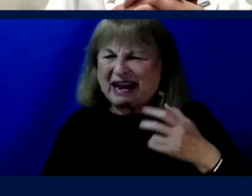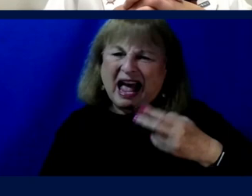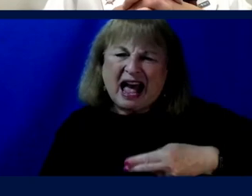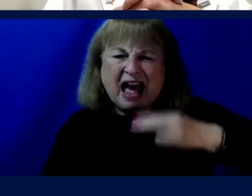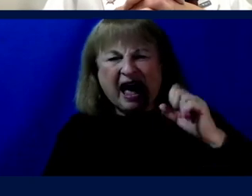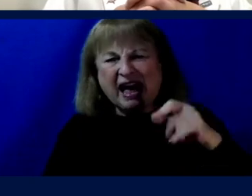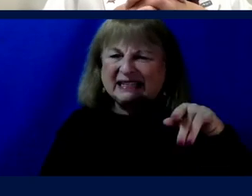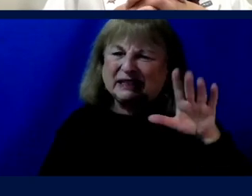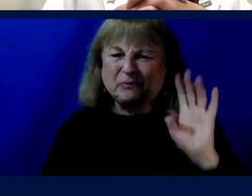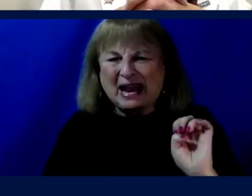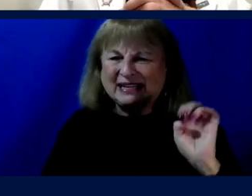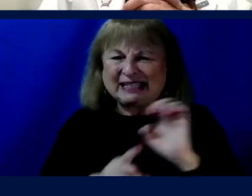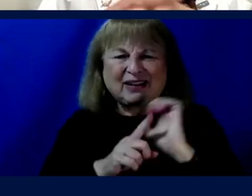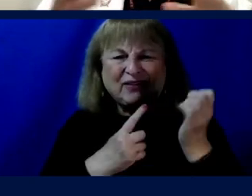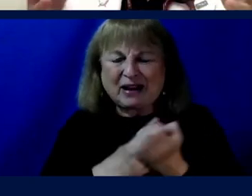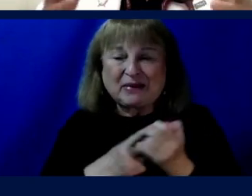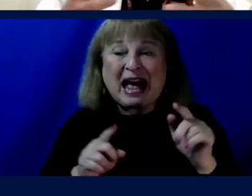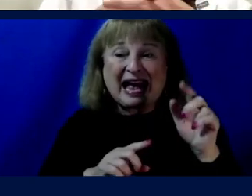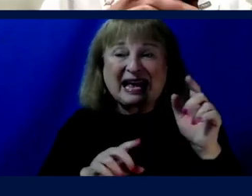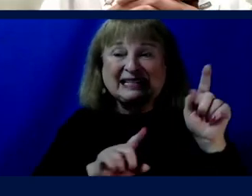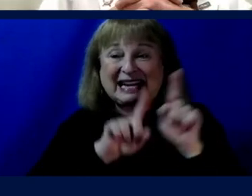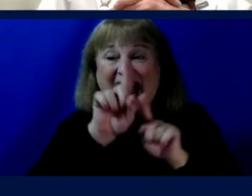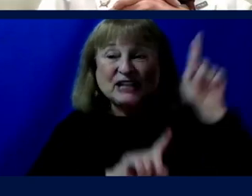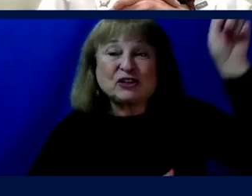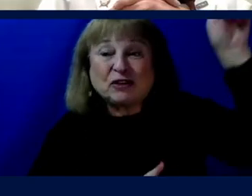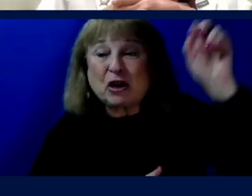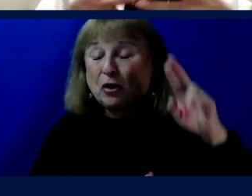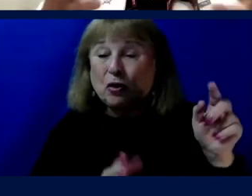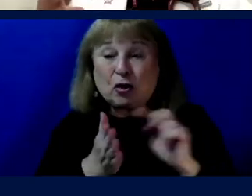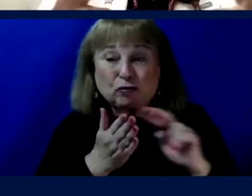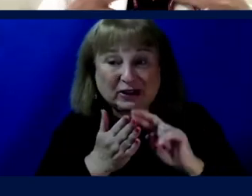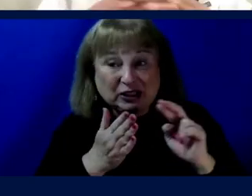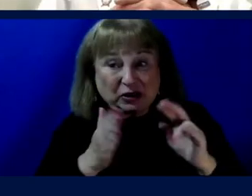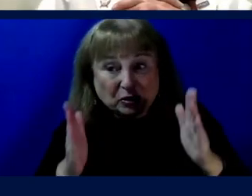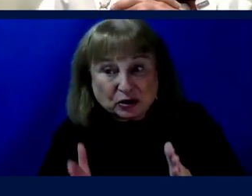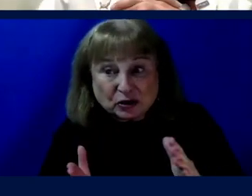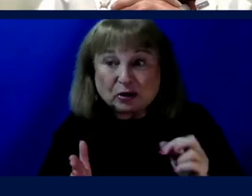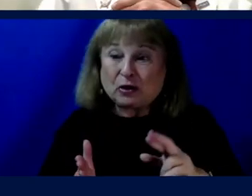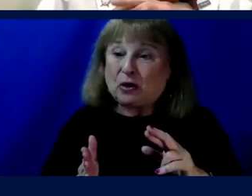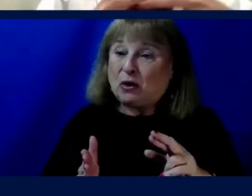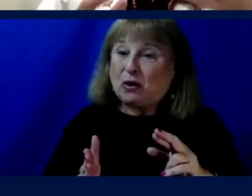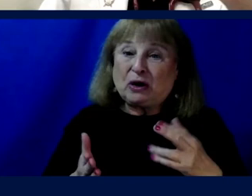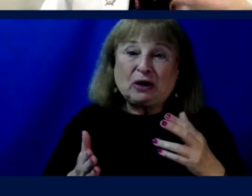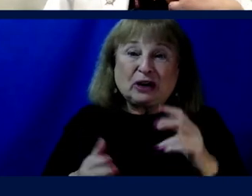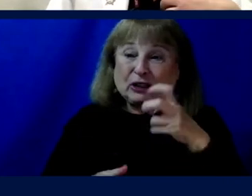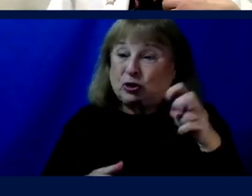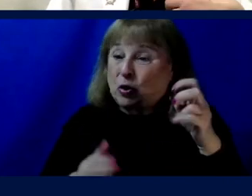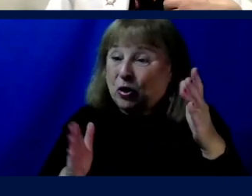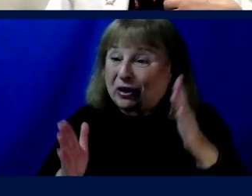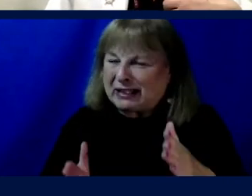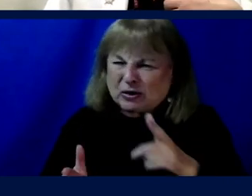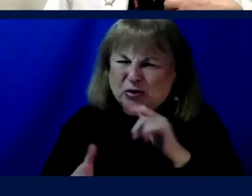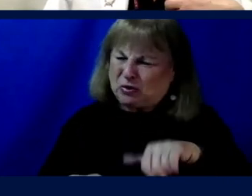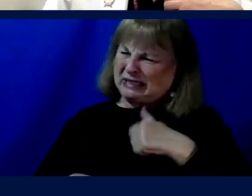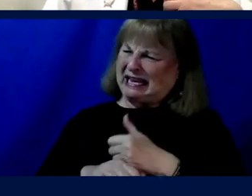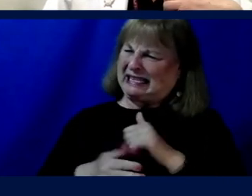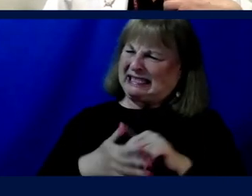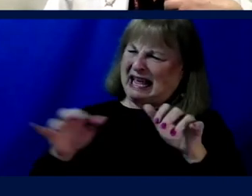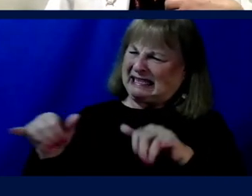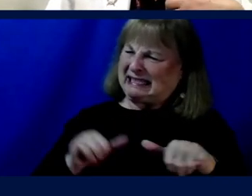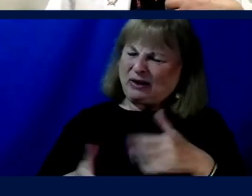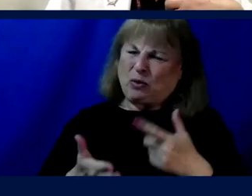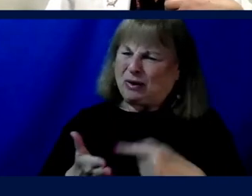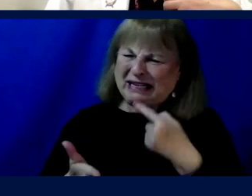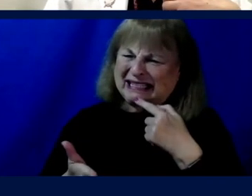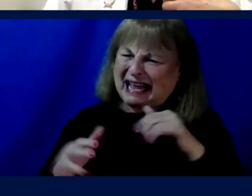high-stakes environment as an astronaut, or as a researcher, or as even a tourist? Who sets that standard? And what is